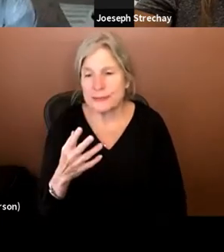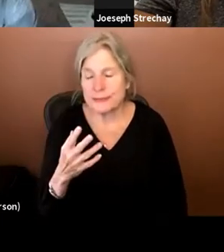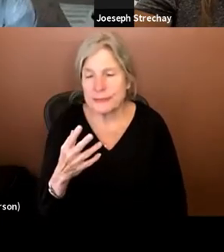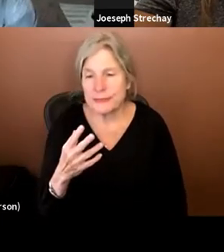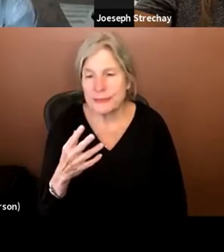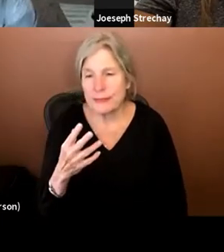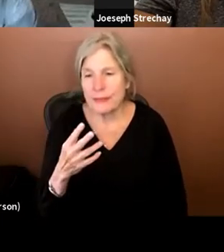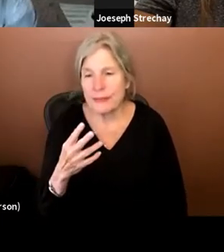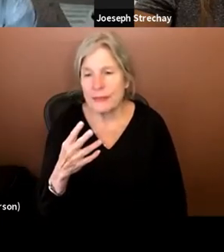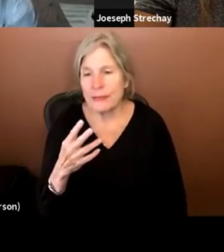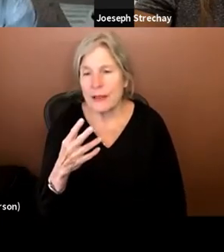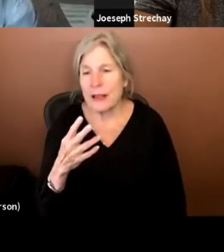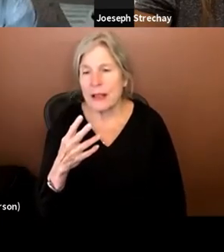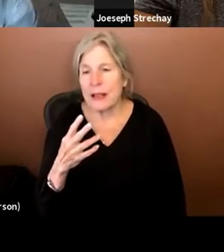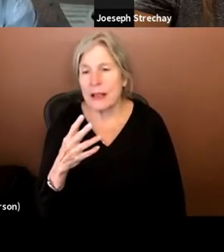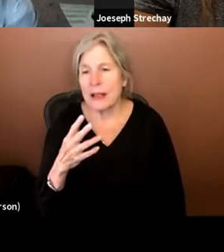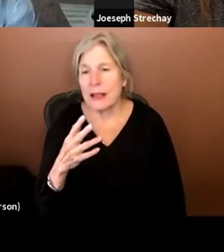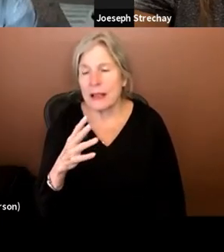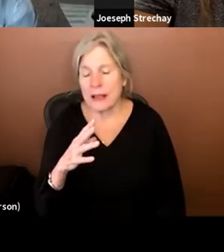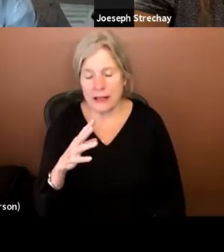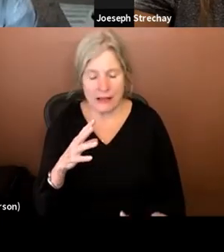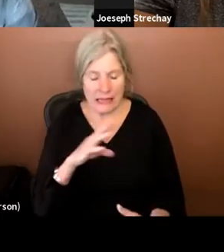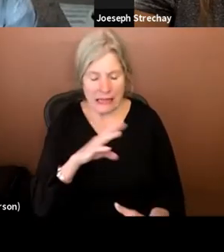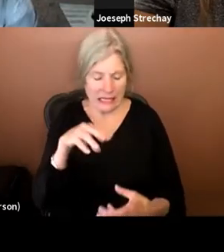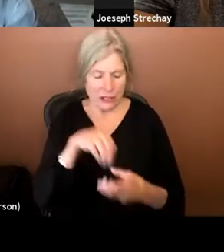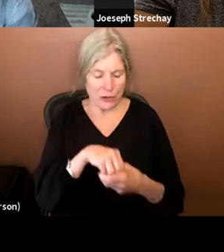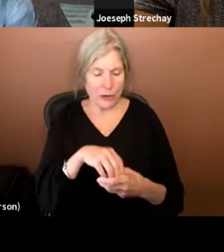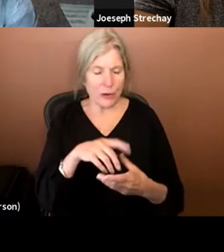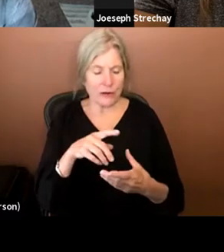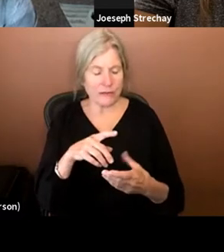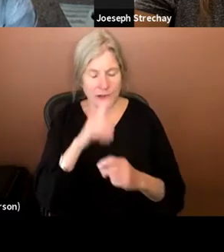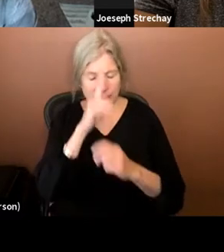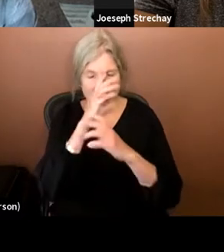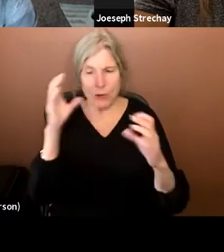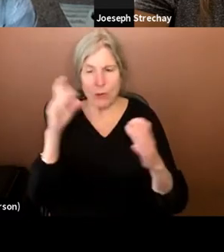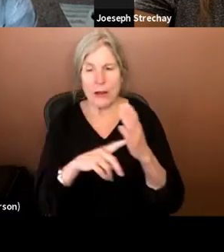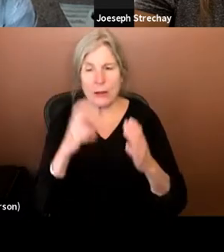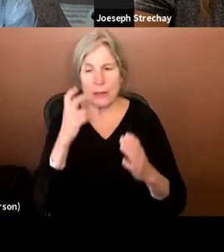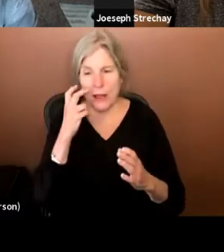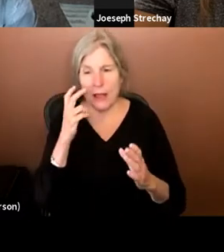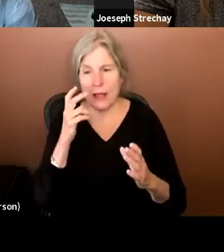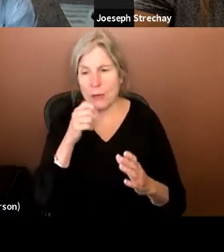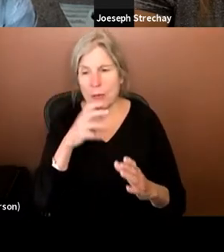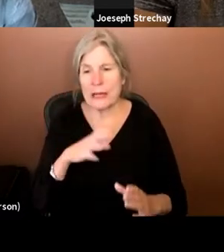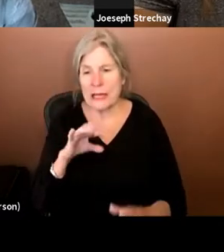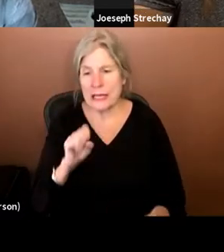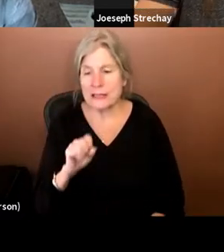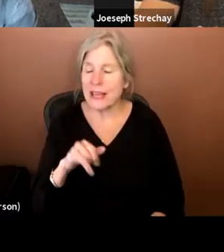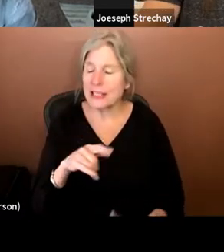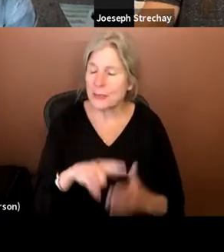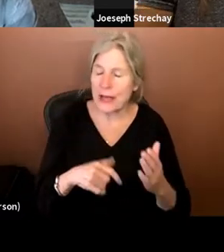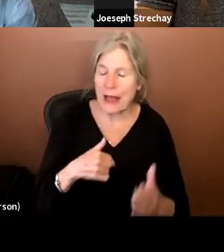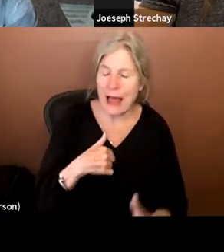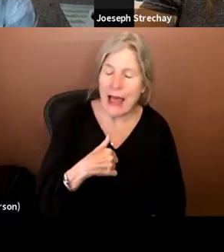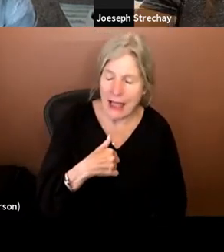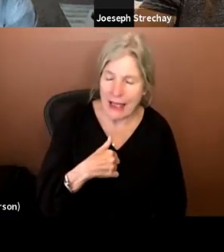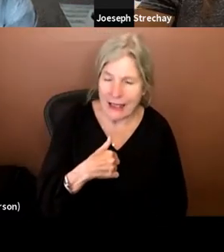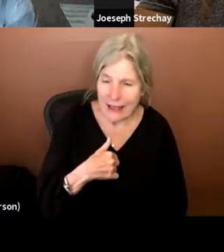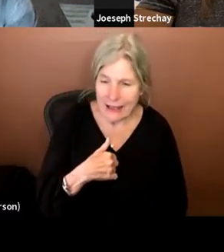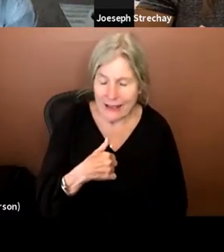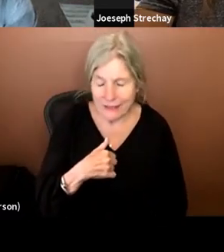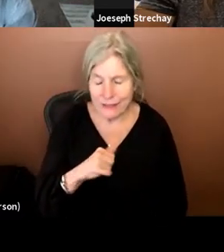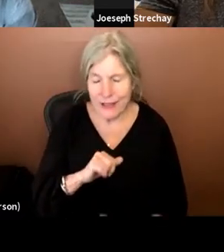a cultural imaginary of what a blind woman is. And that's something that I'm bumping up against when I make work. Right. And I'm very aware of that.